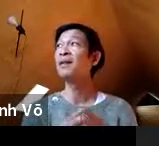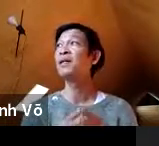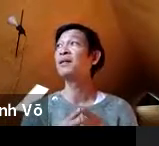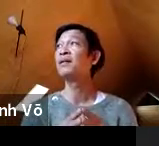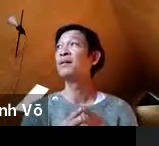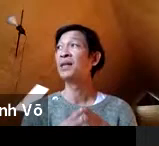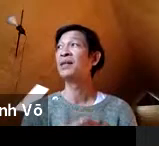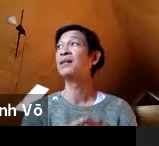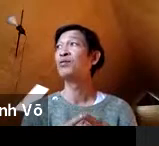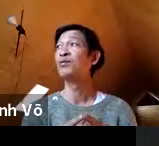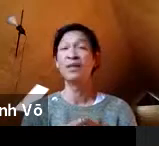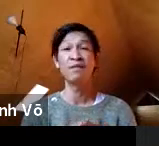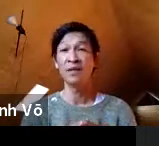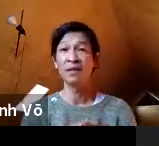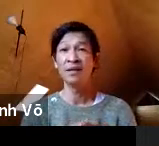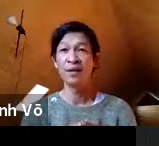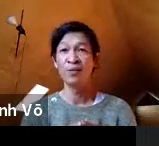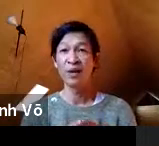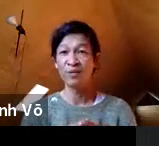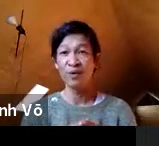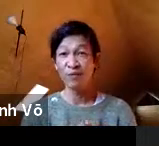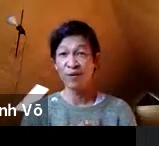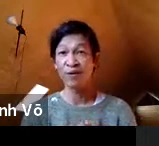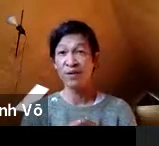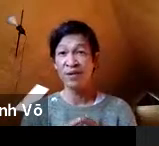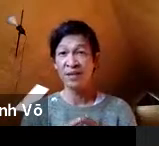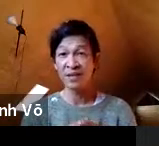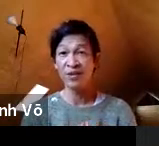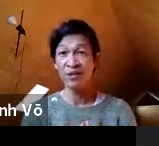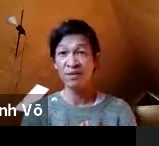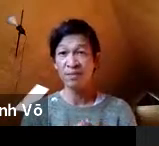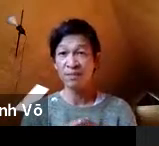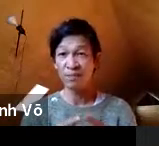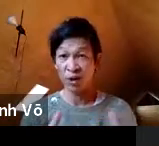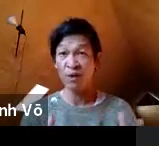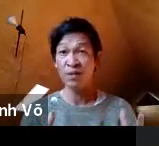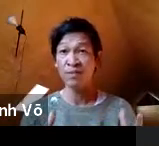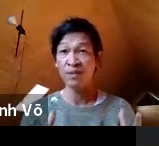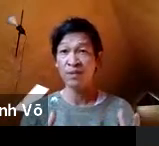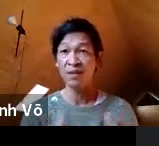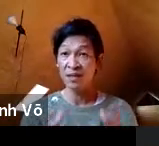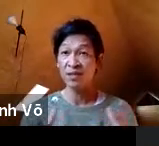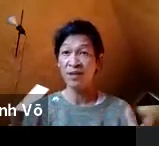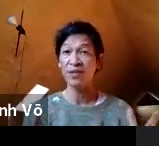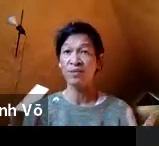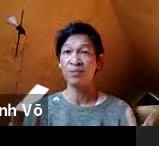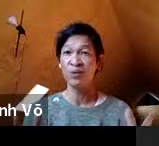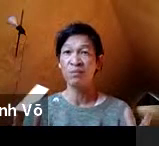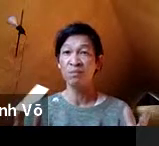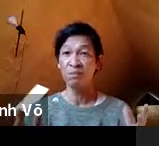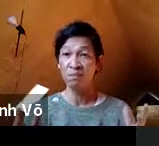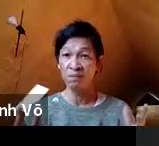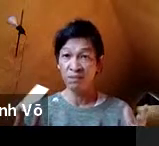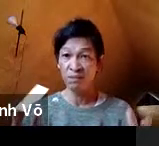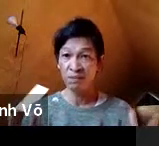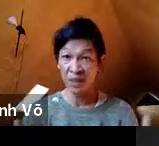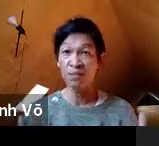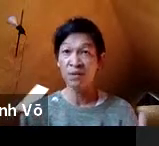a little better place to live in, we have to confront the essential problem, the disconnection between